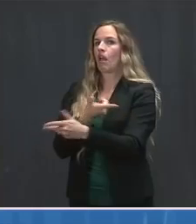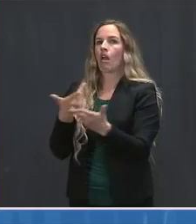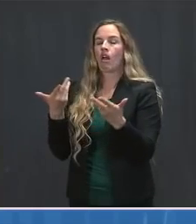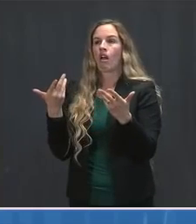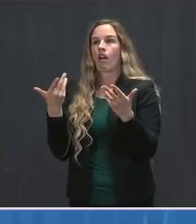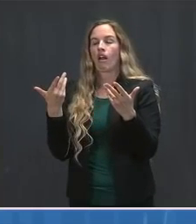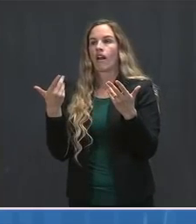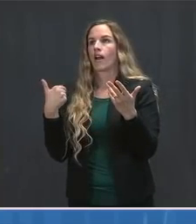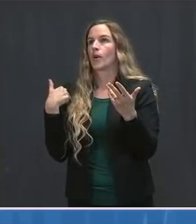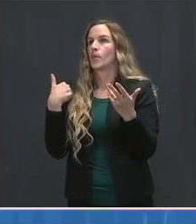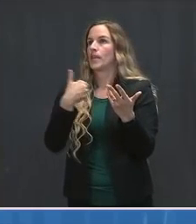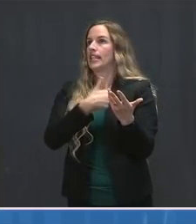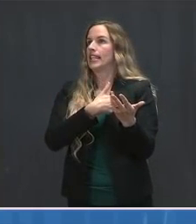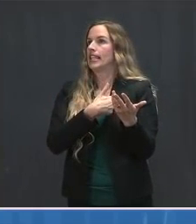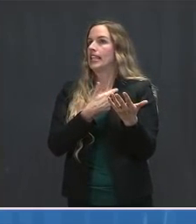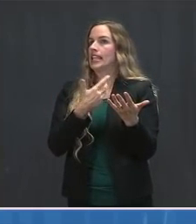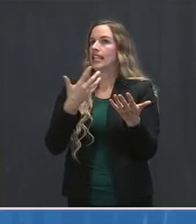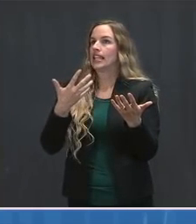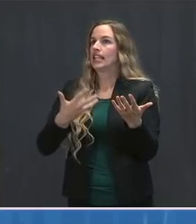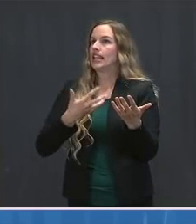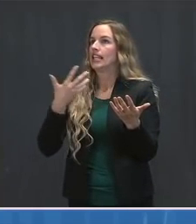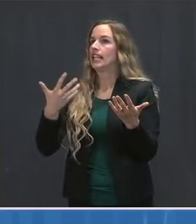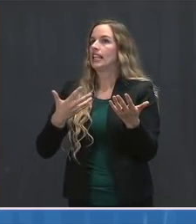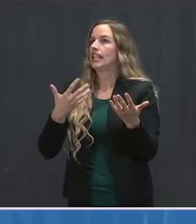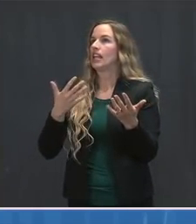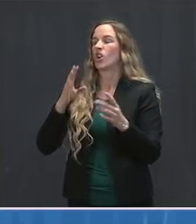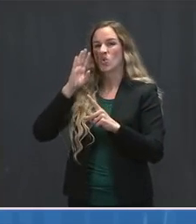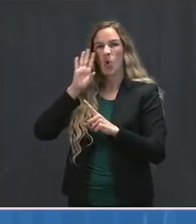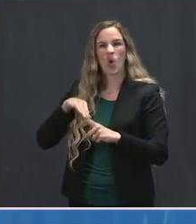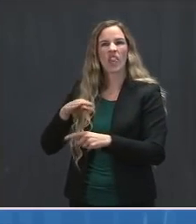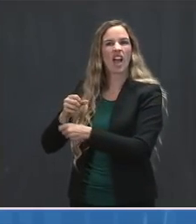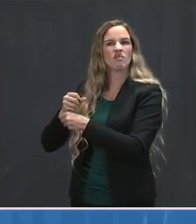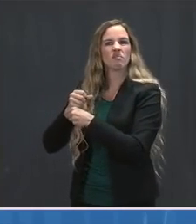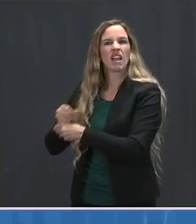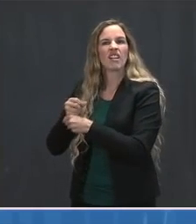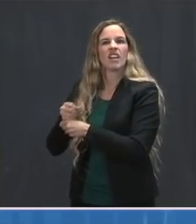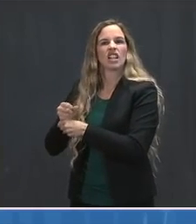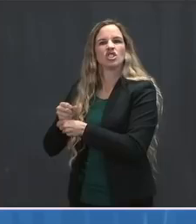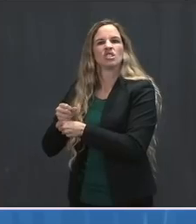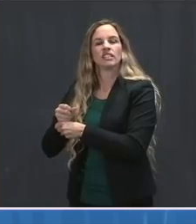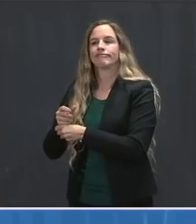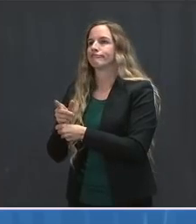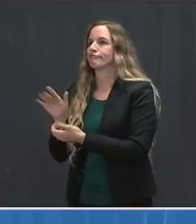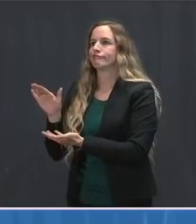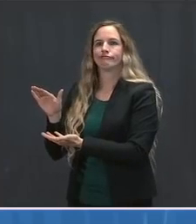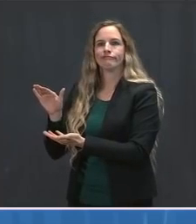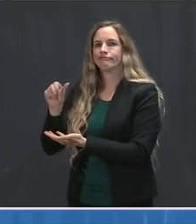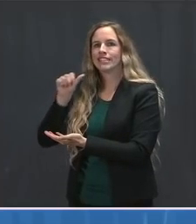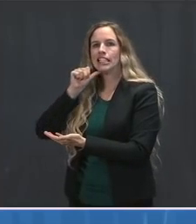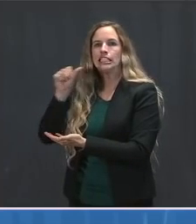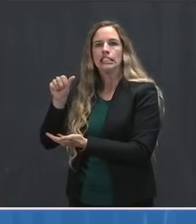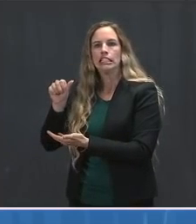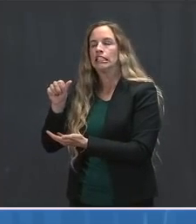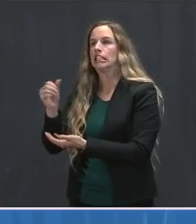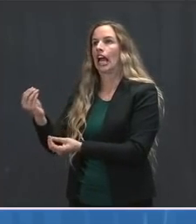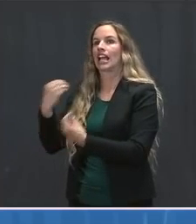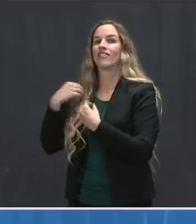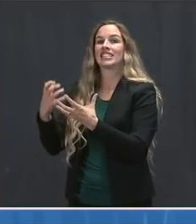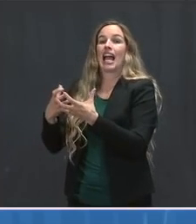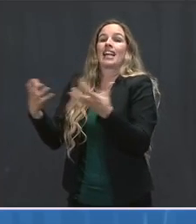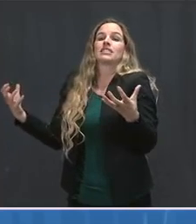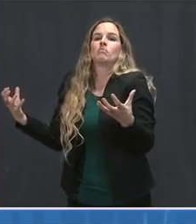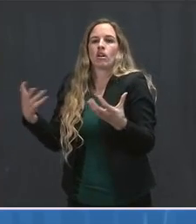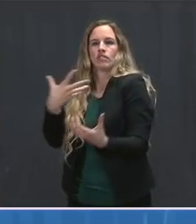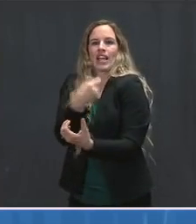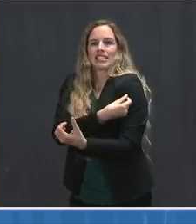that the level of manufacturing allows us to have as much vaccine as we think we need coming out of the gate.